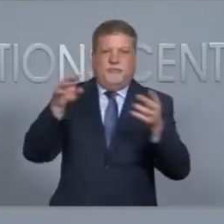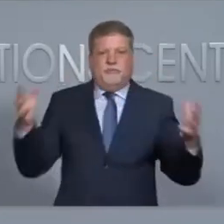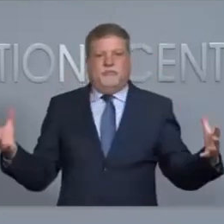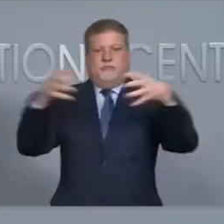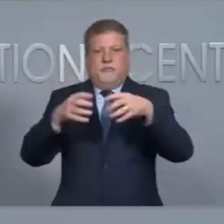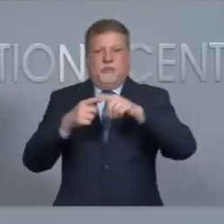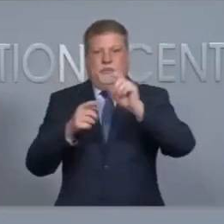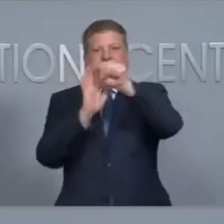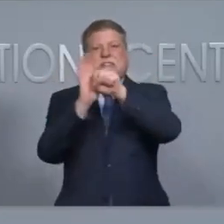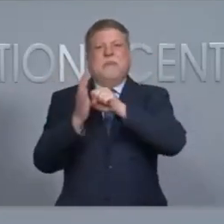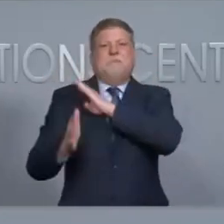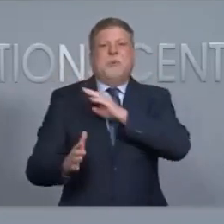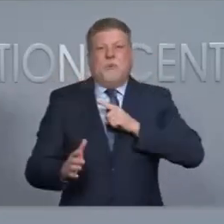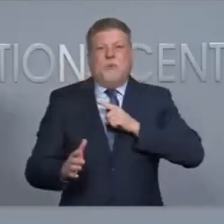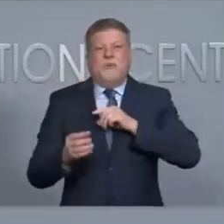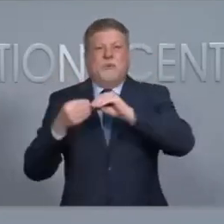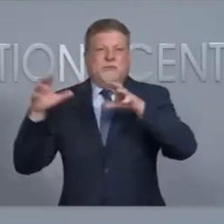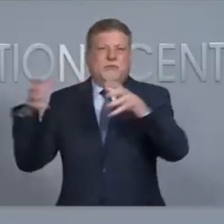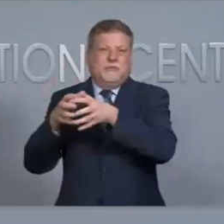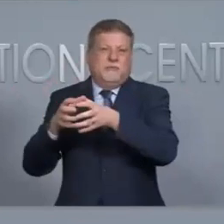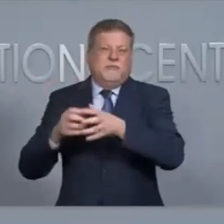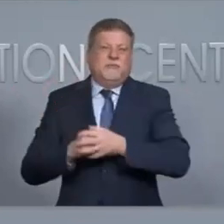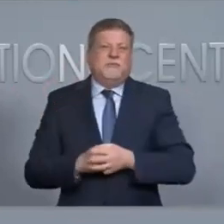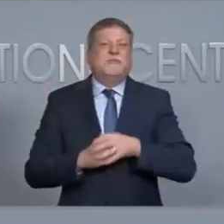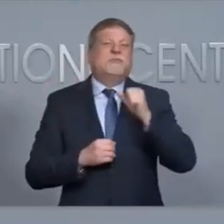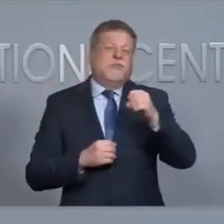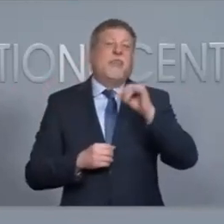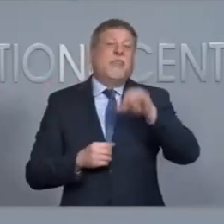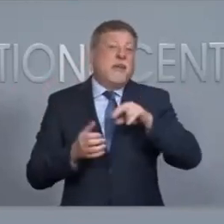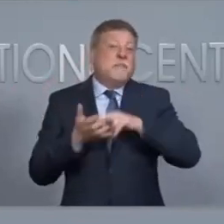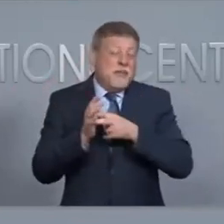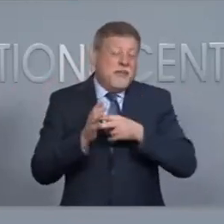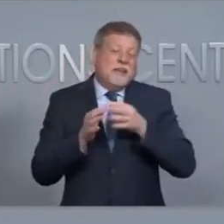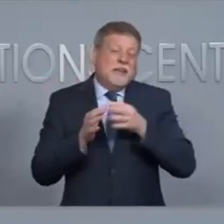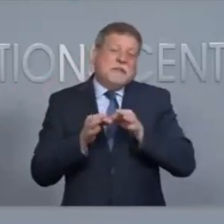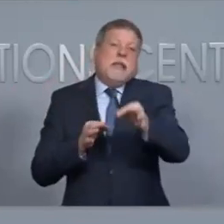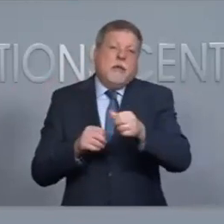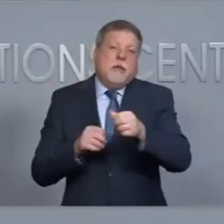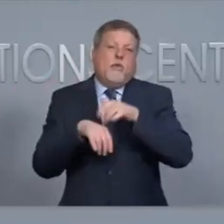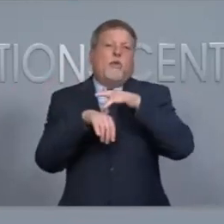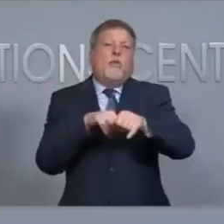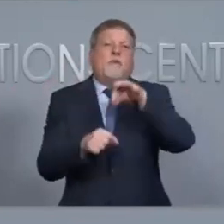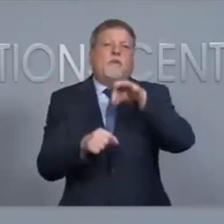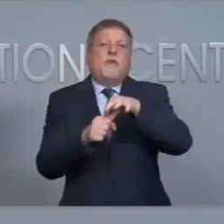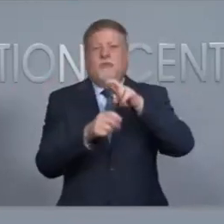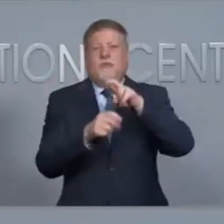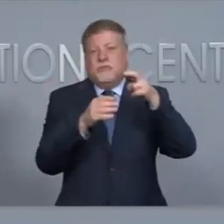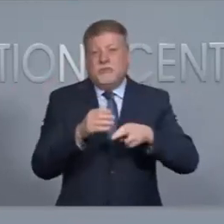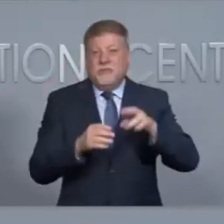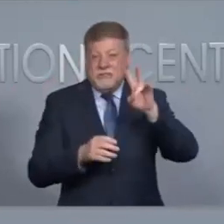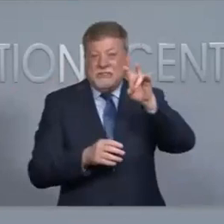while they are also processing election day results. So, this may mean a delay in those early voting results, those